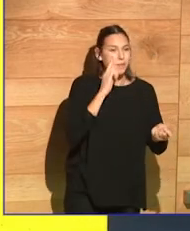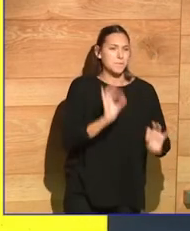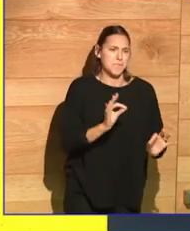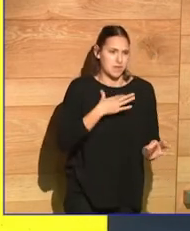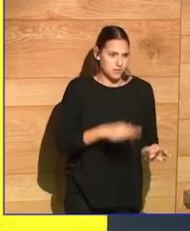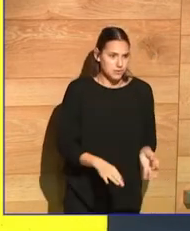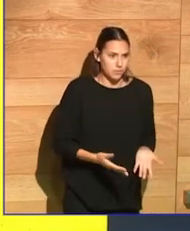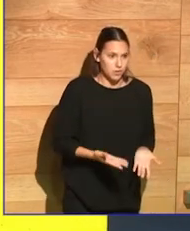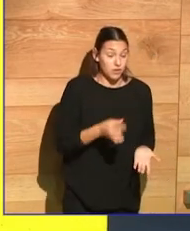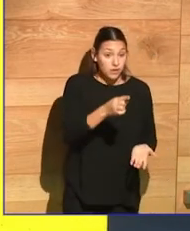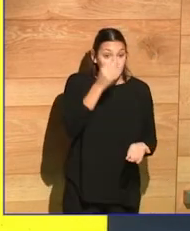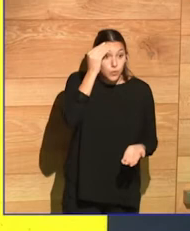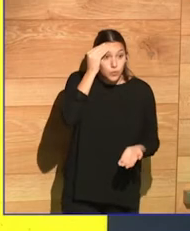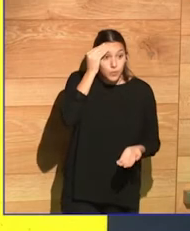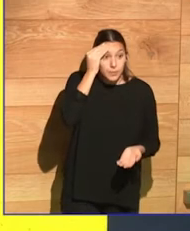might be too dangerous.